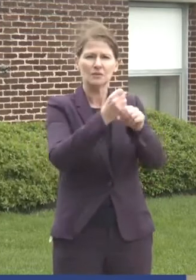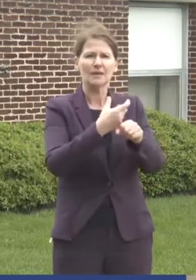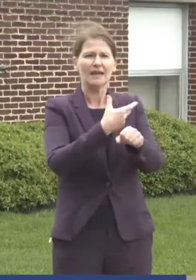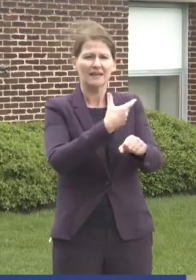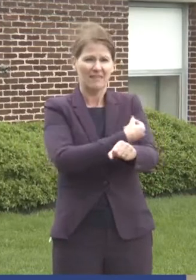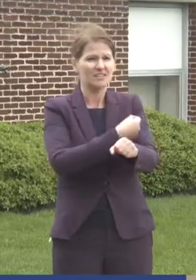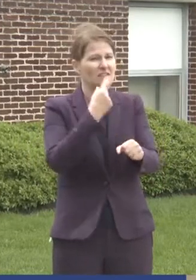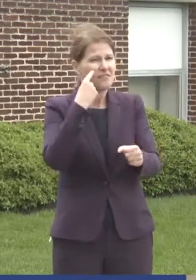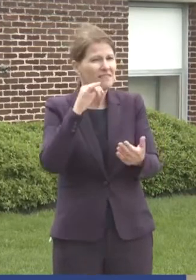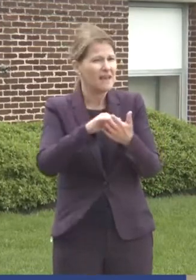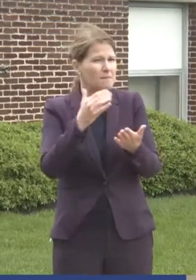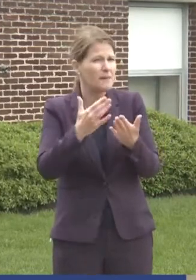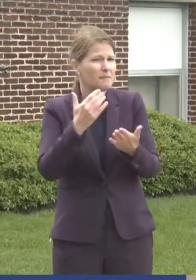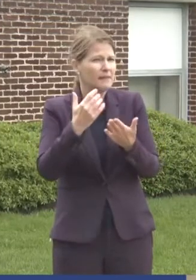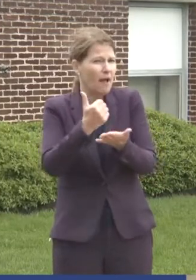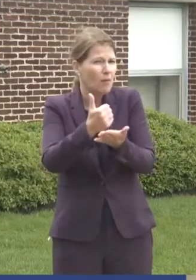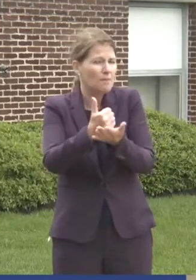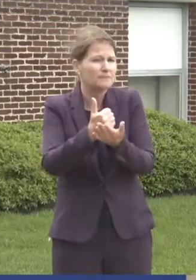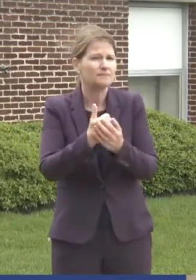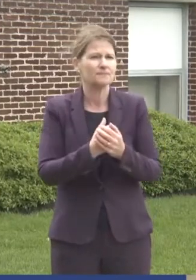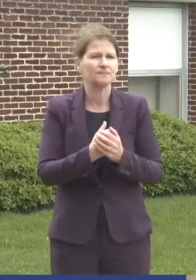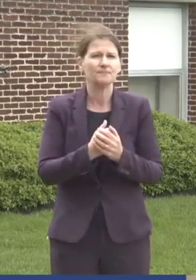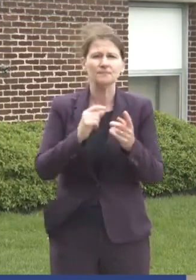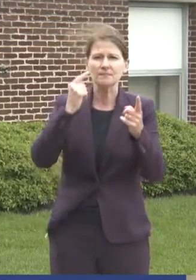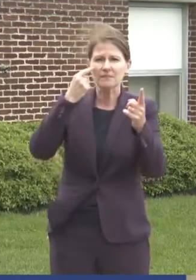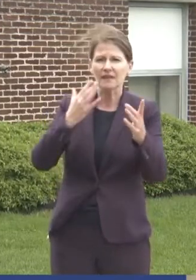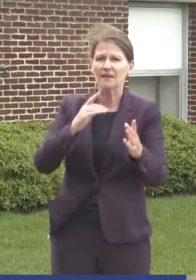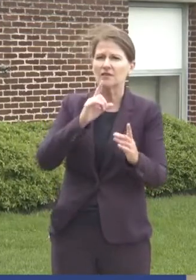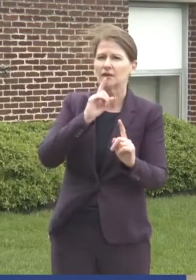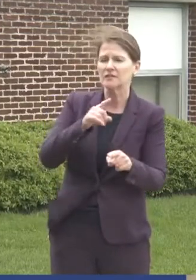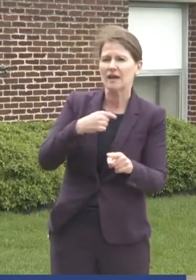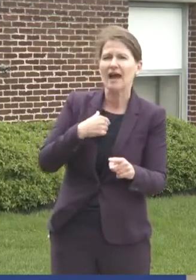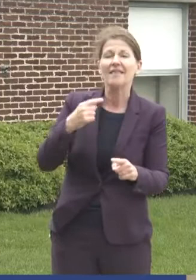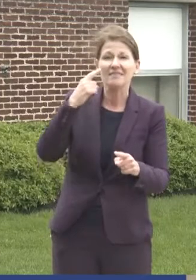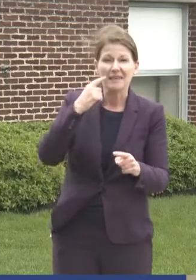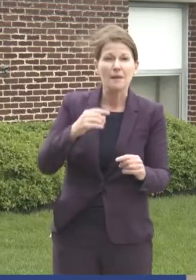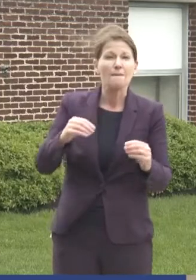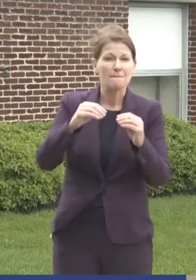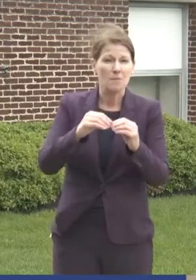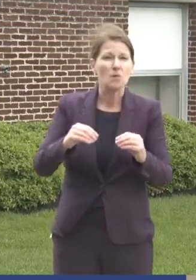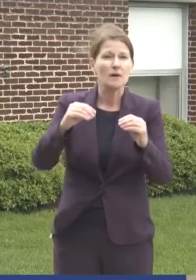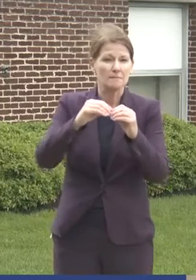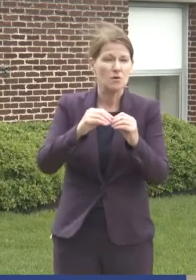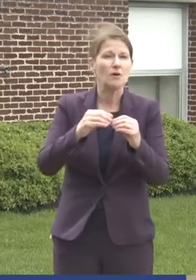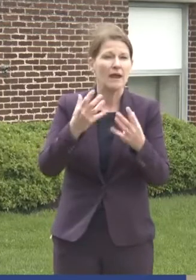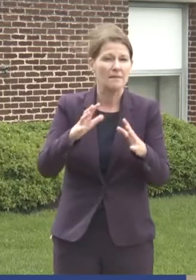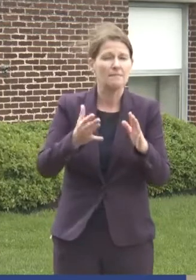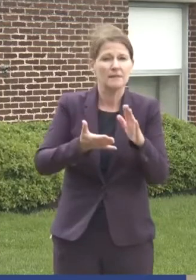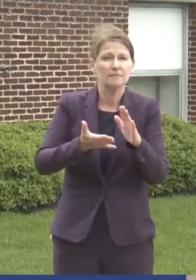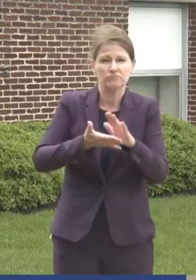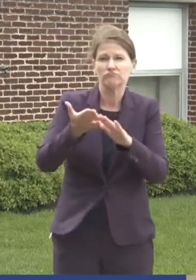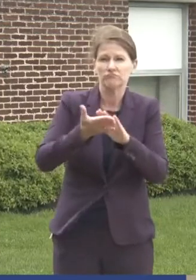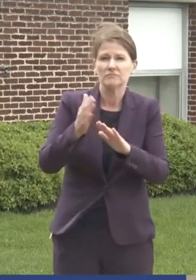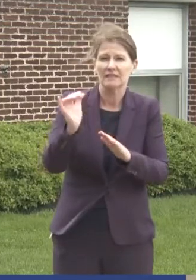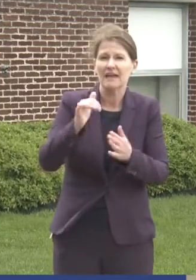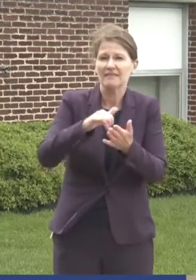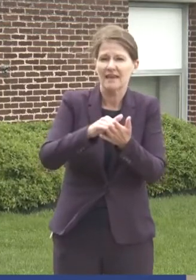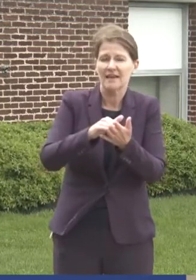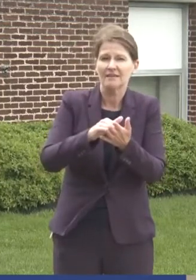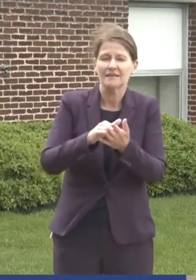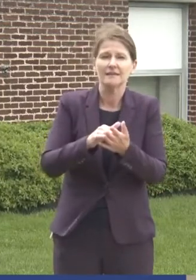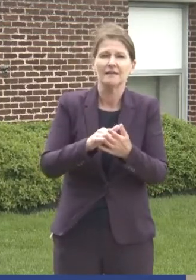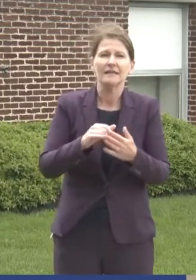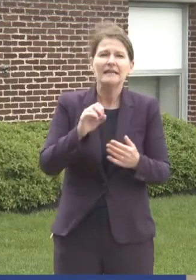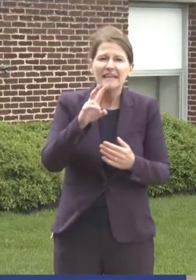that might help? I think actually more more of these than you know, have been operating like that. I know even